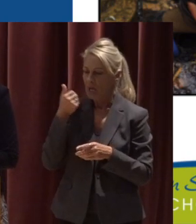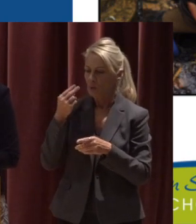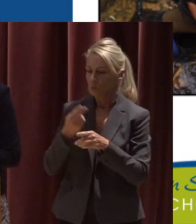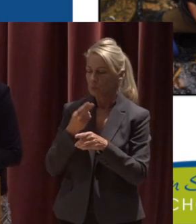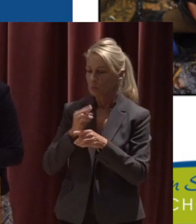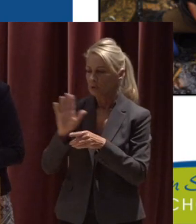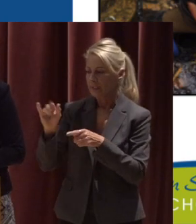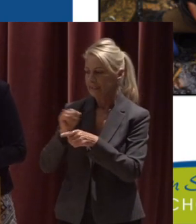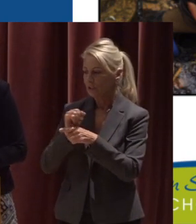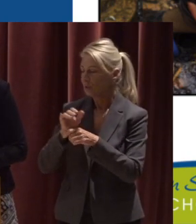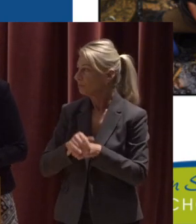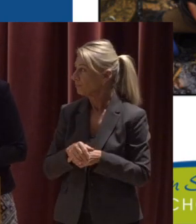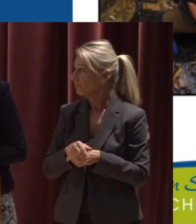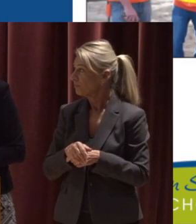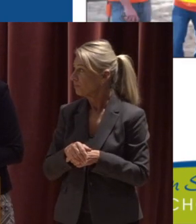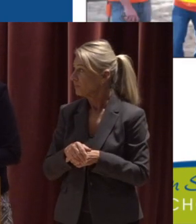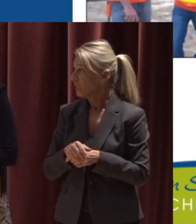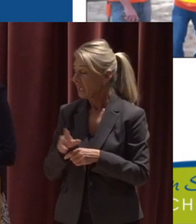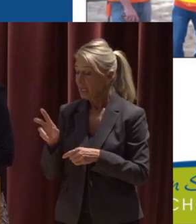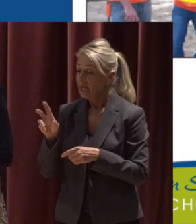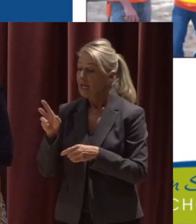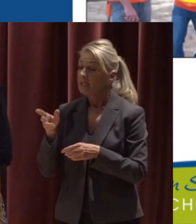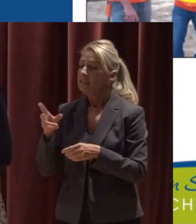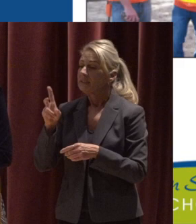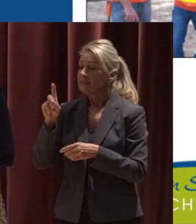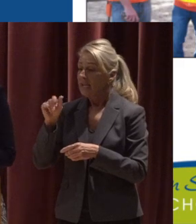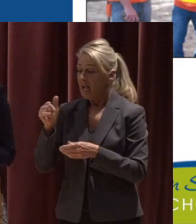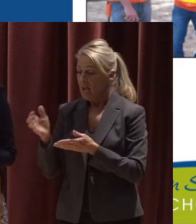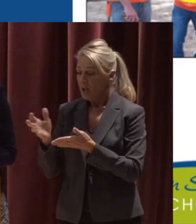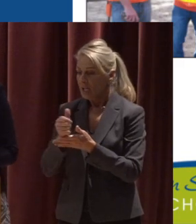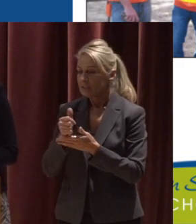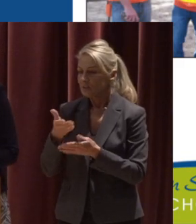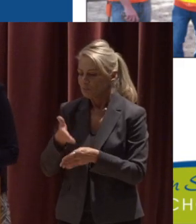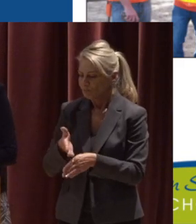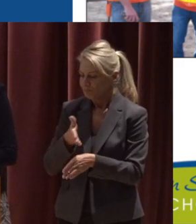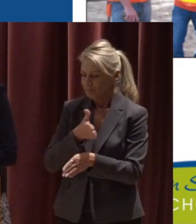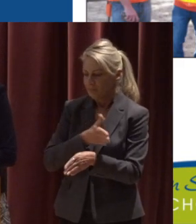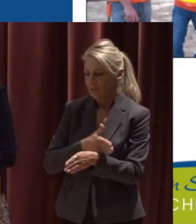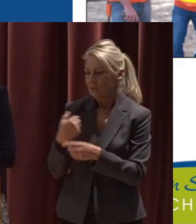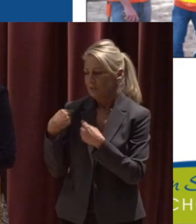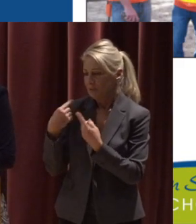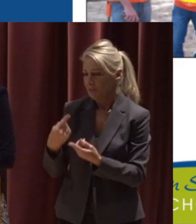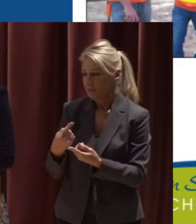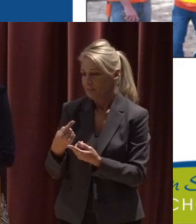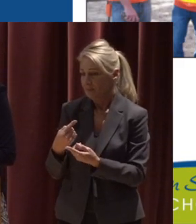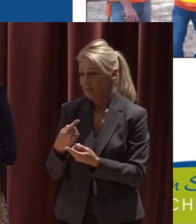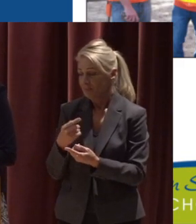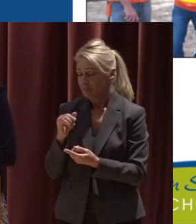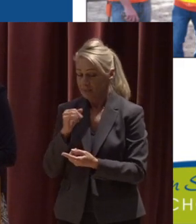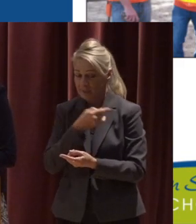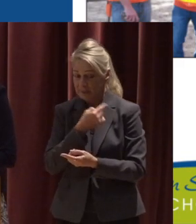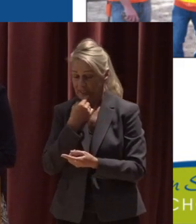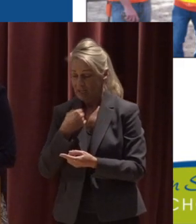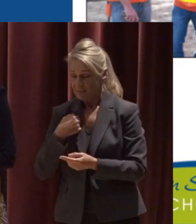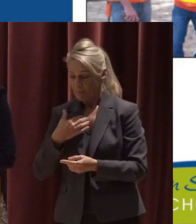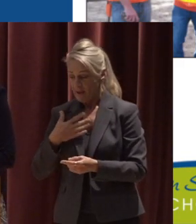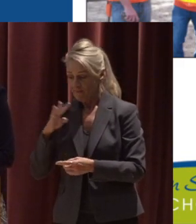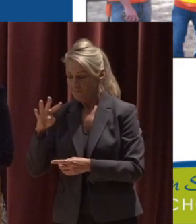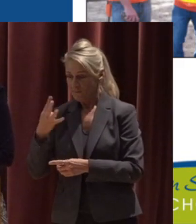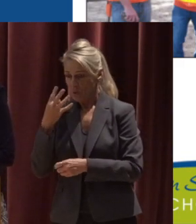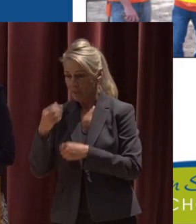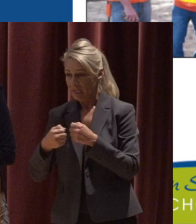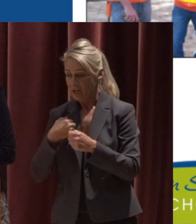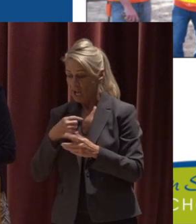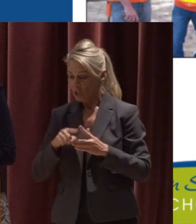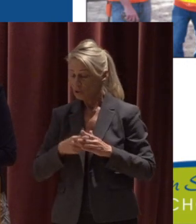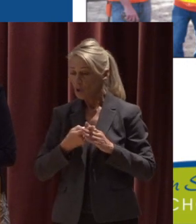Now data collection has come a long way in the past four years As Keith mentioned earlier, this is my fourth year on stream crew And when I was starting out, we